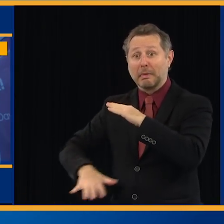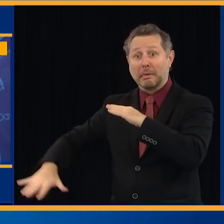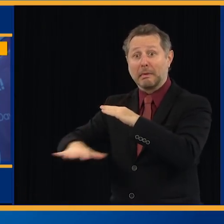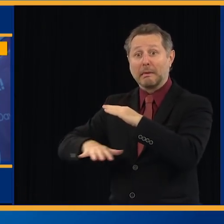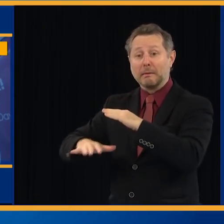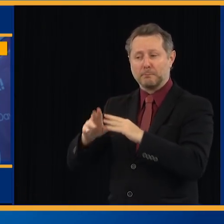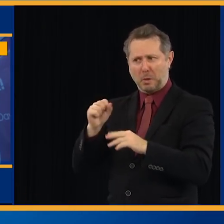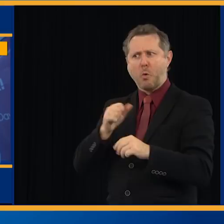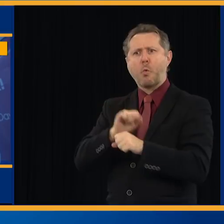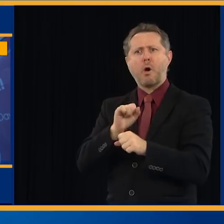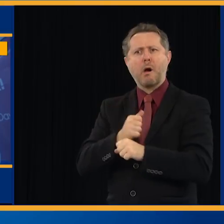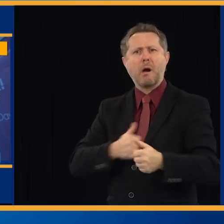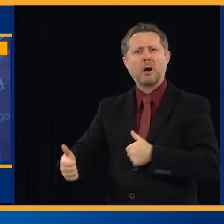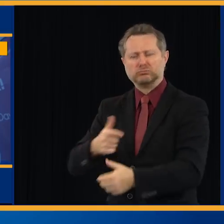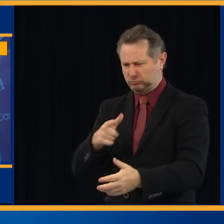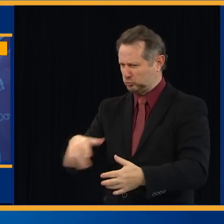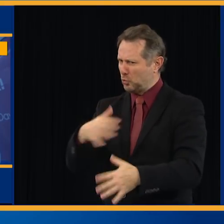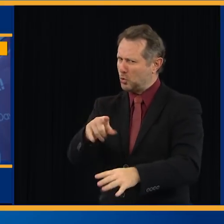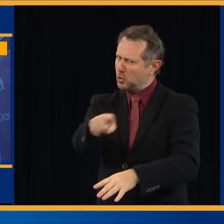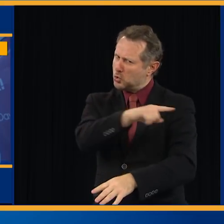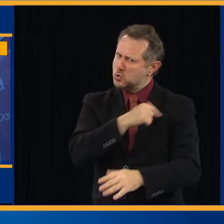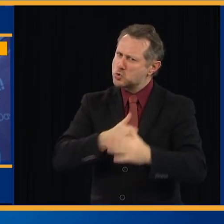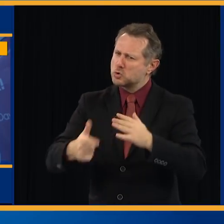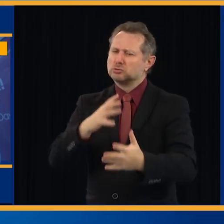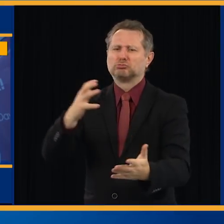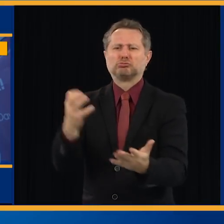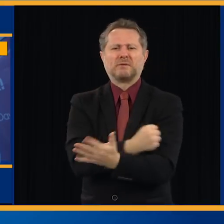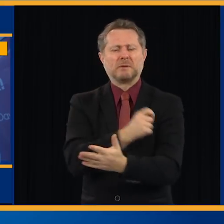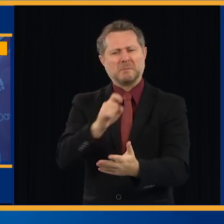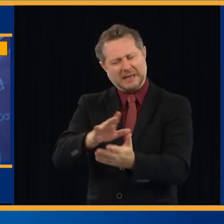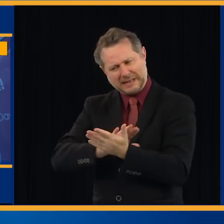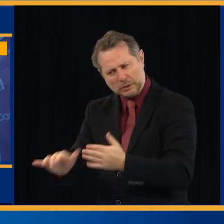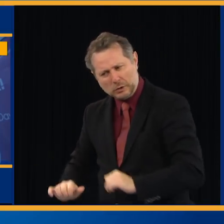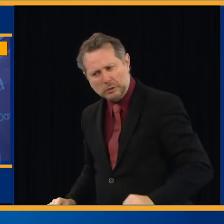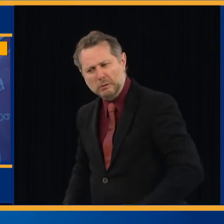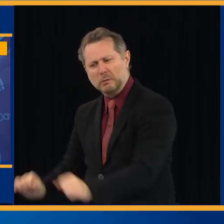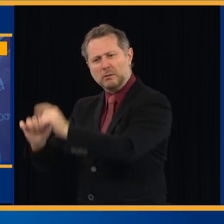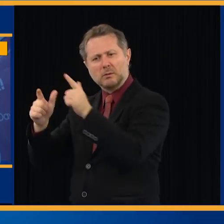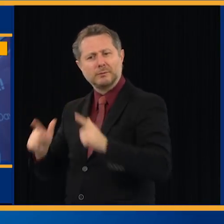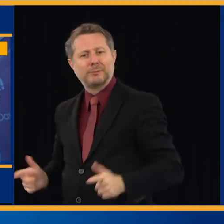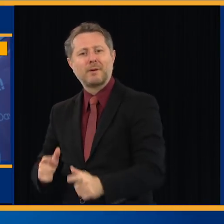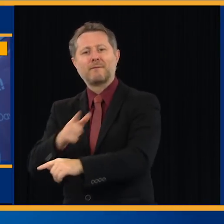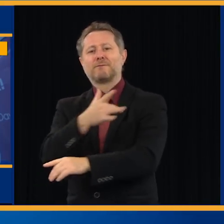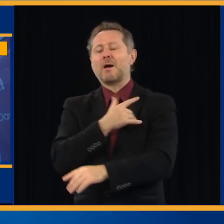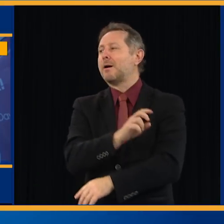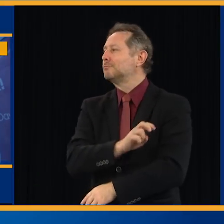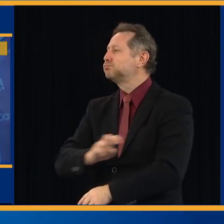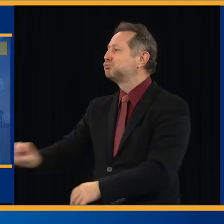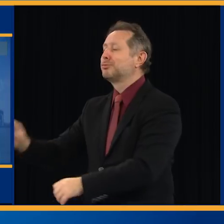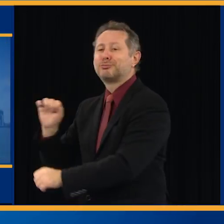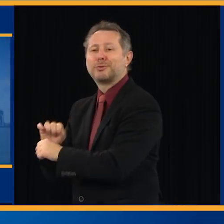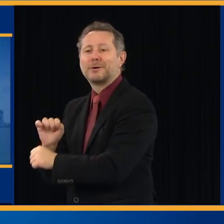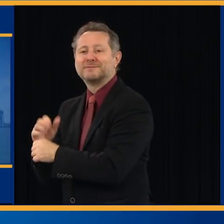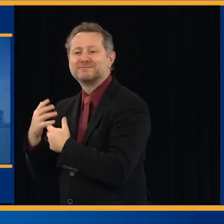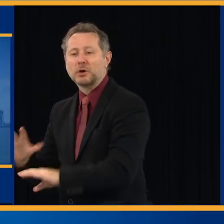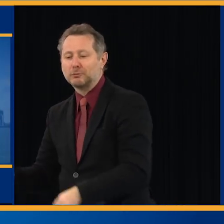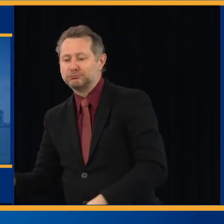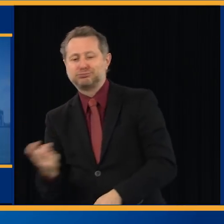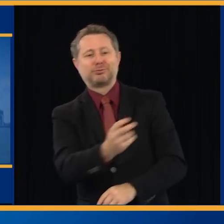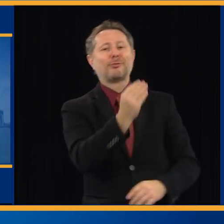They deserve to have a clean, safe ride to and from work. And they're going to have it.